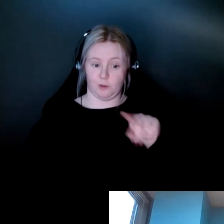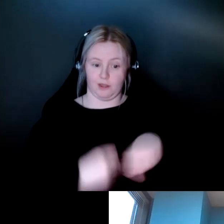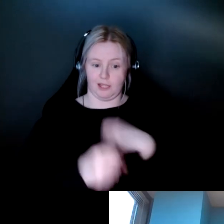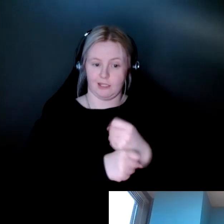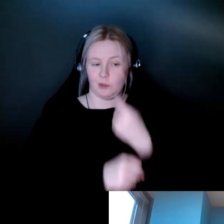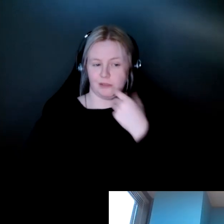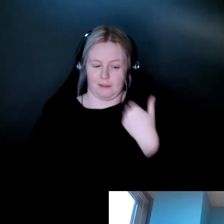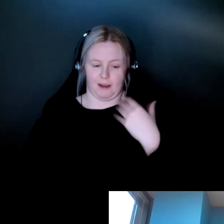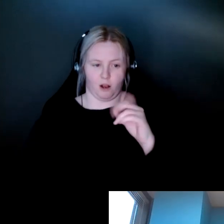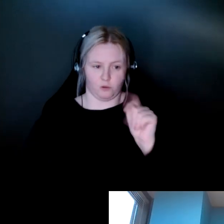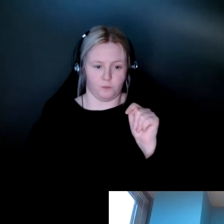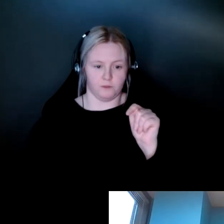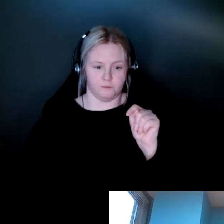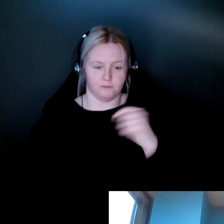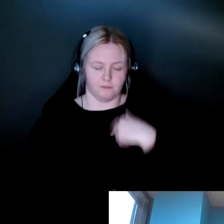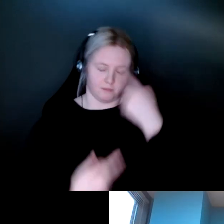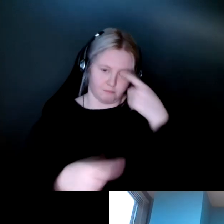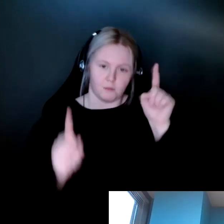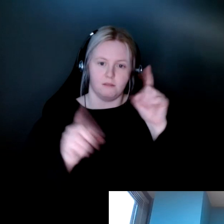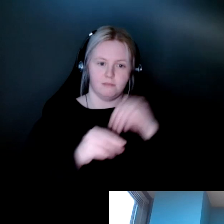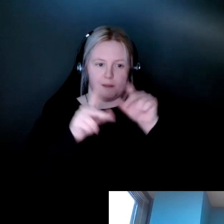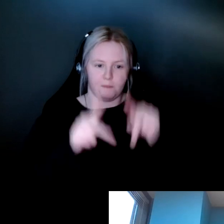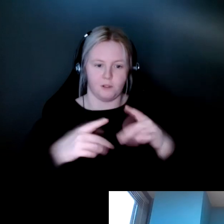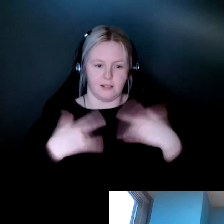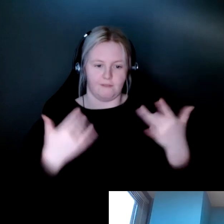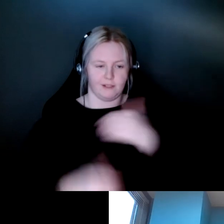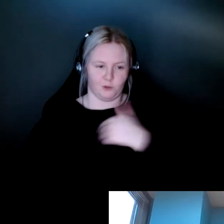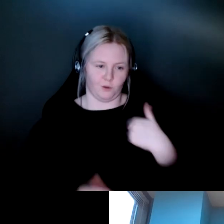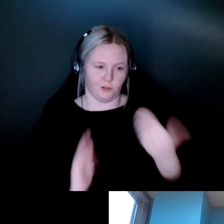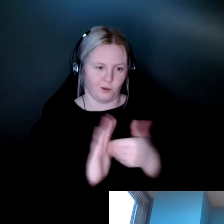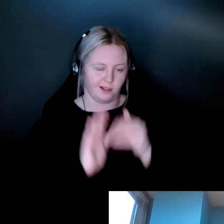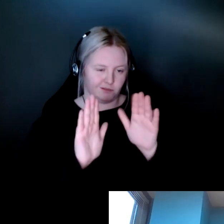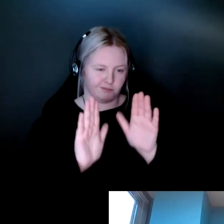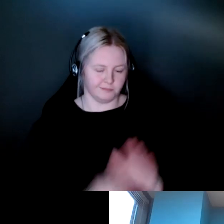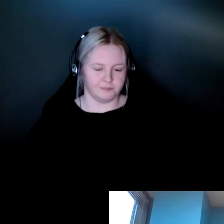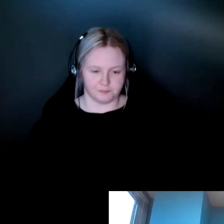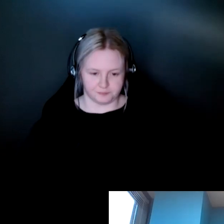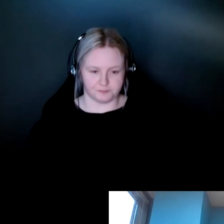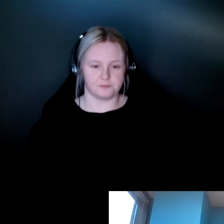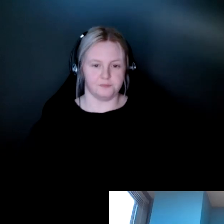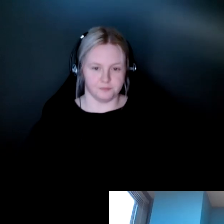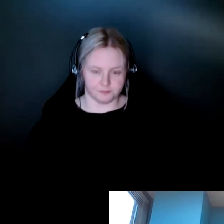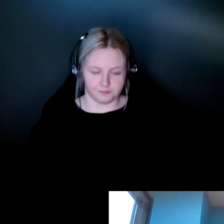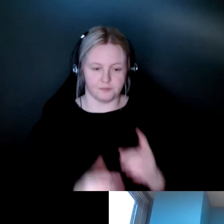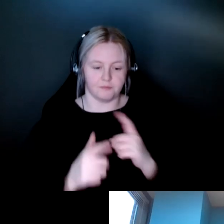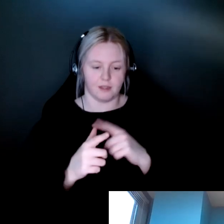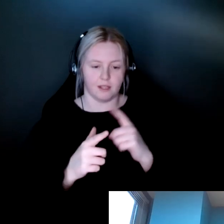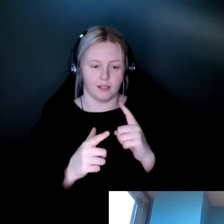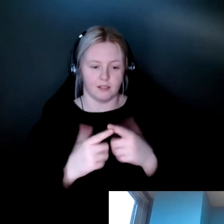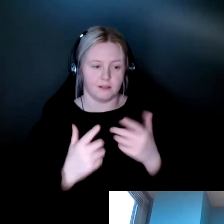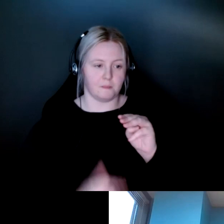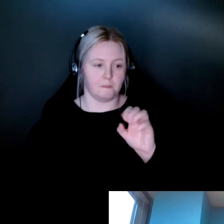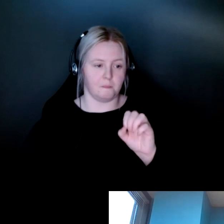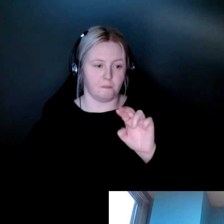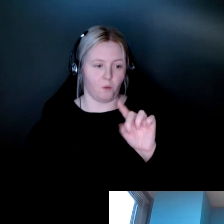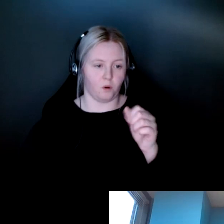recently in October, we had our in-person event in Toronto again. And then, of course, Morgan reached out